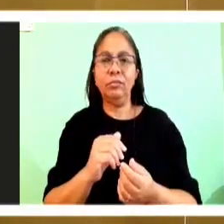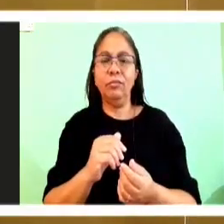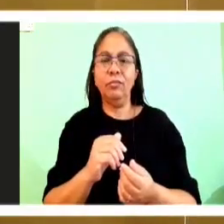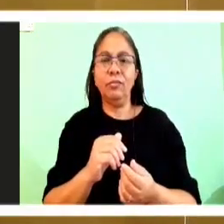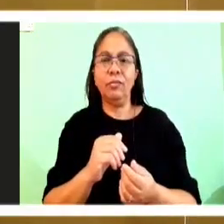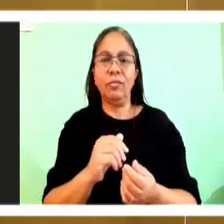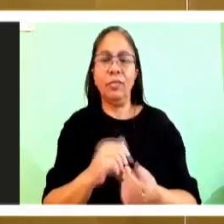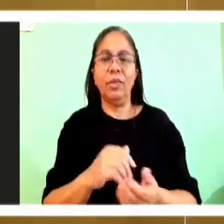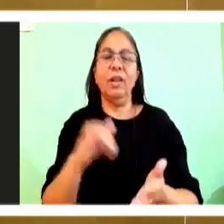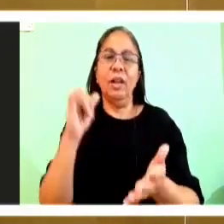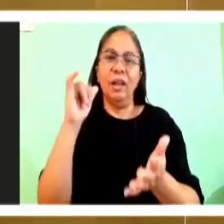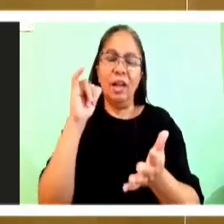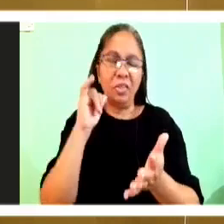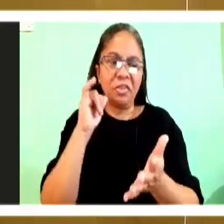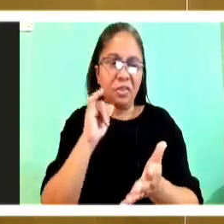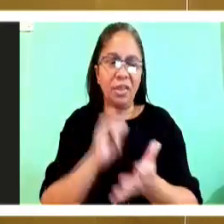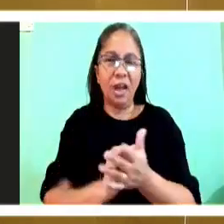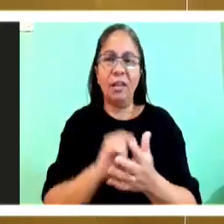in the church today.